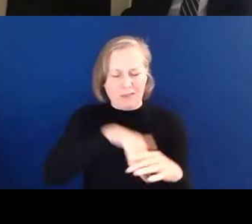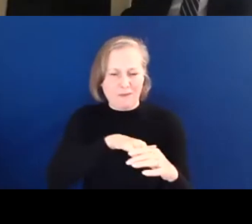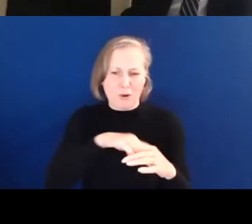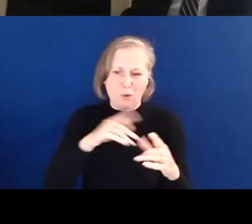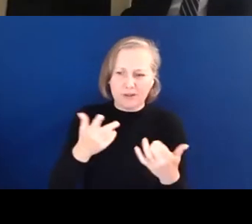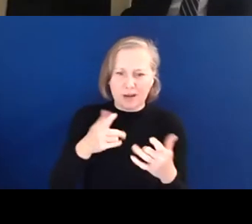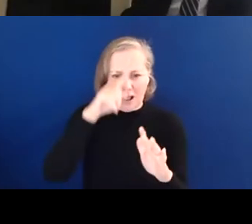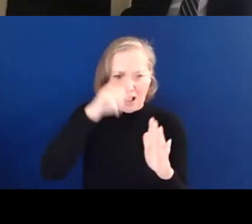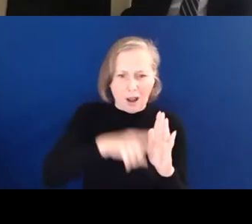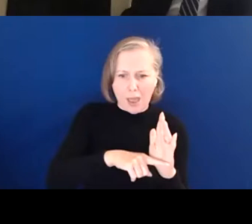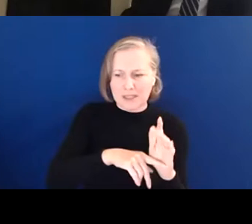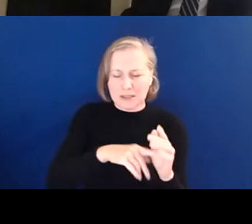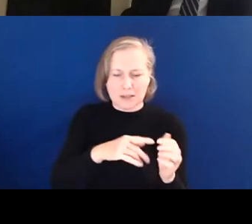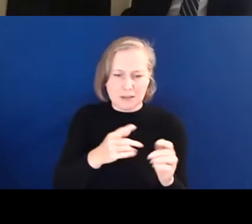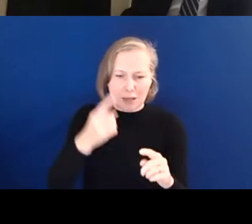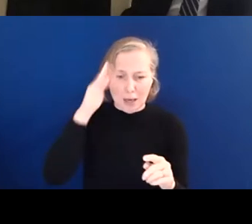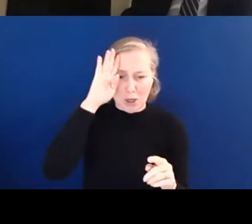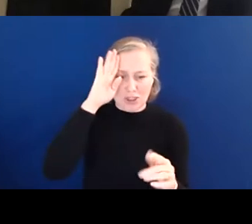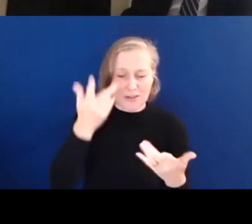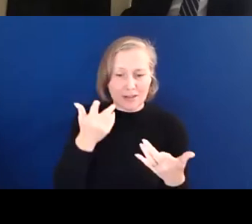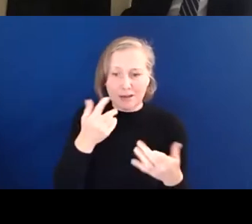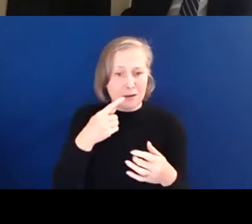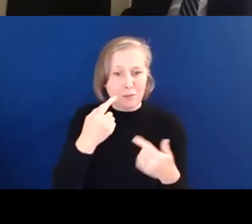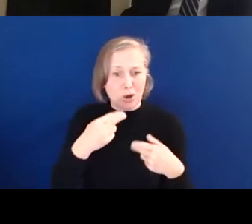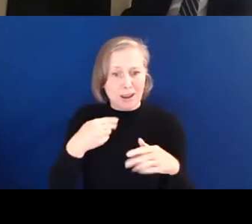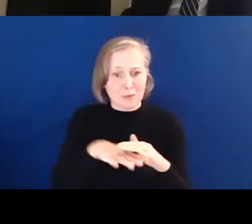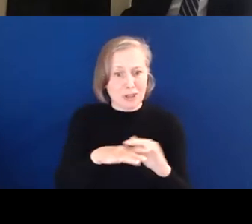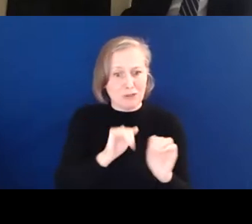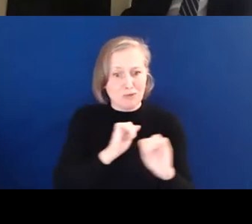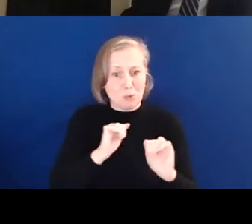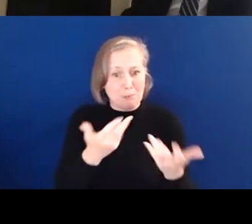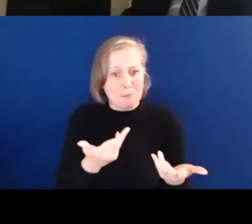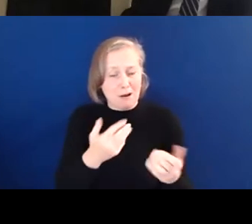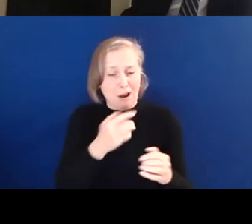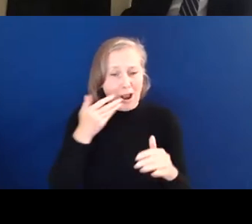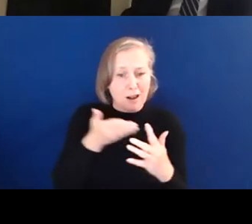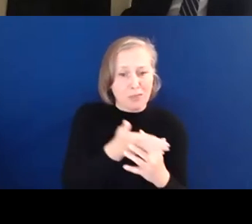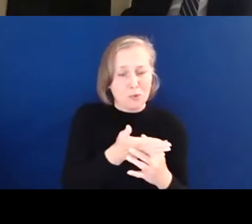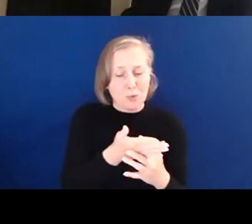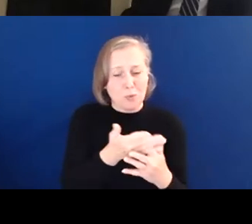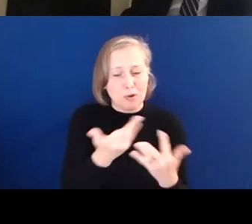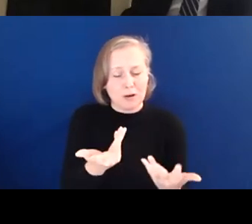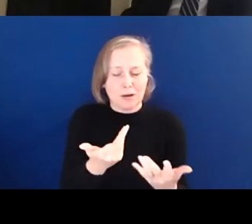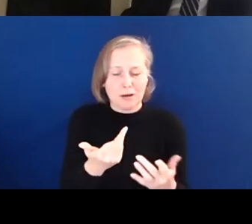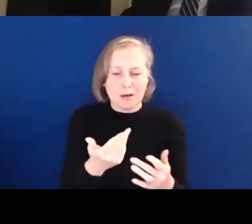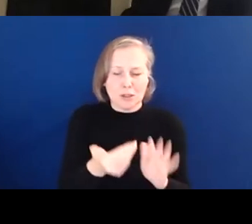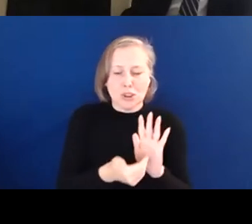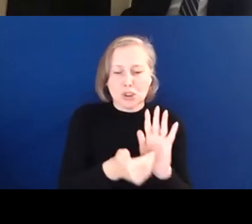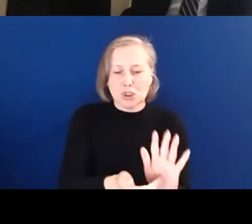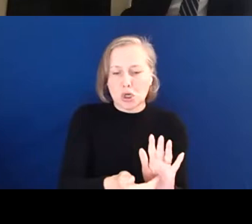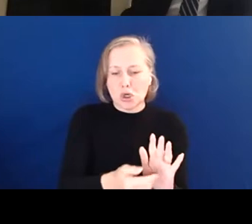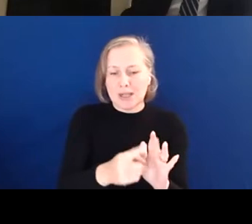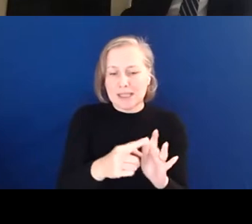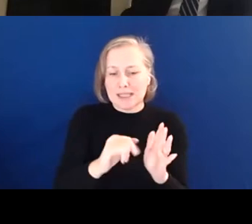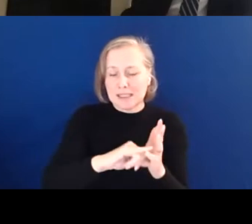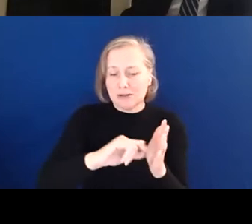proved this week. We can't even get in the room where the conversation is taking place. As was highlighted by the Israeli minister who